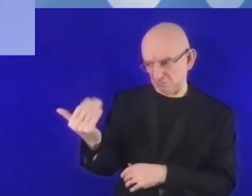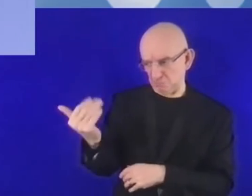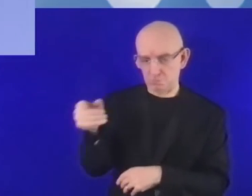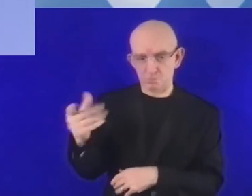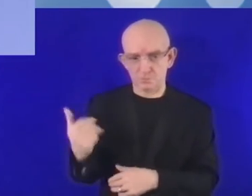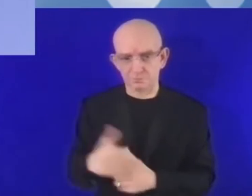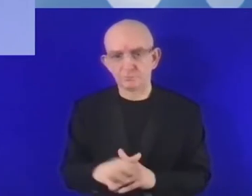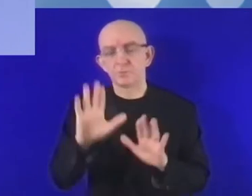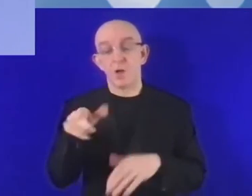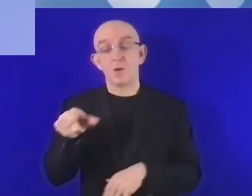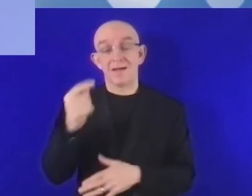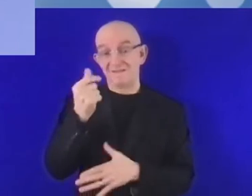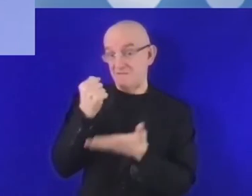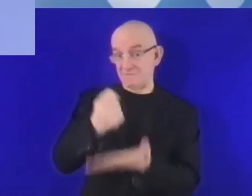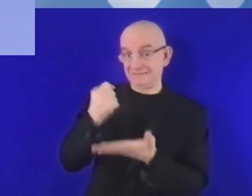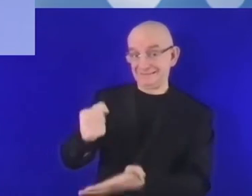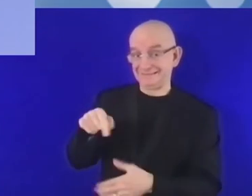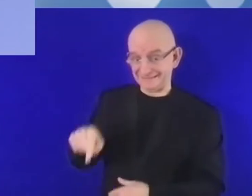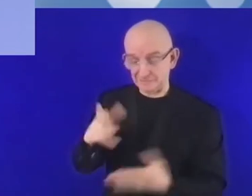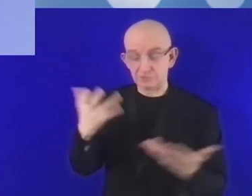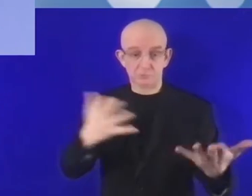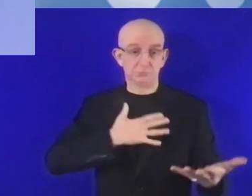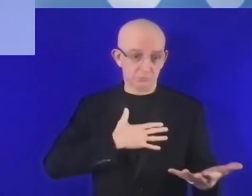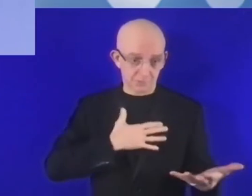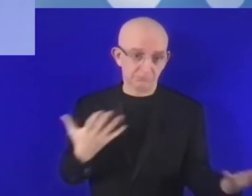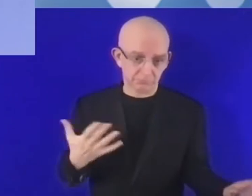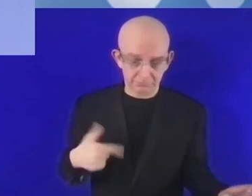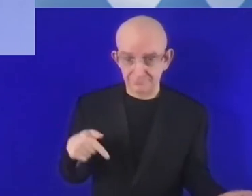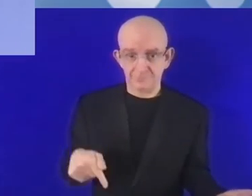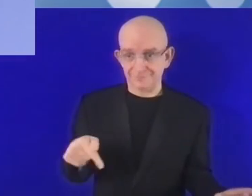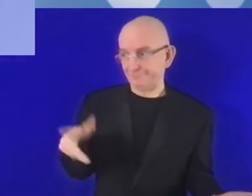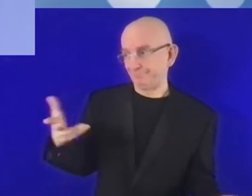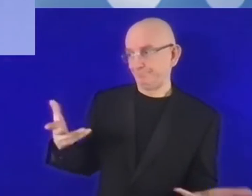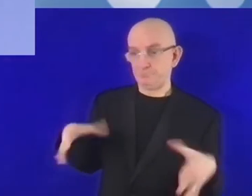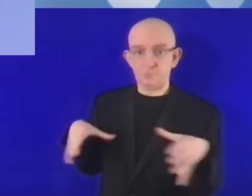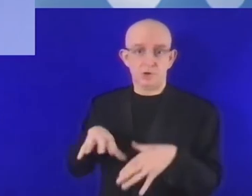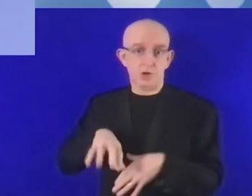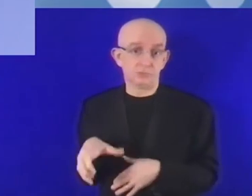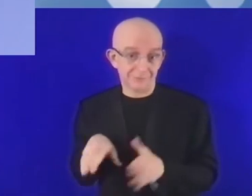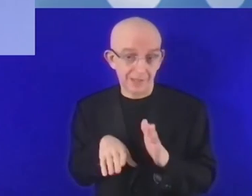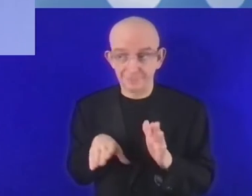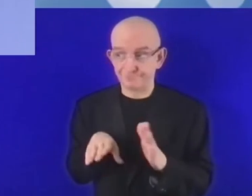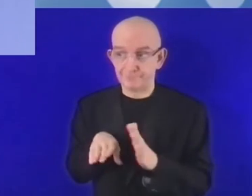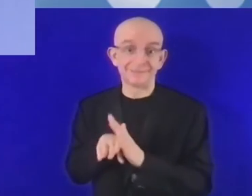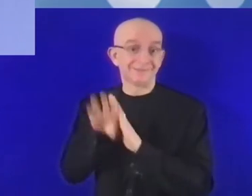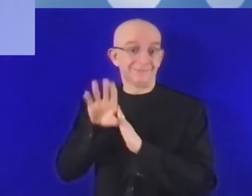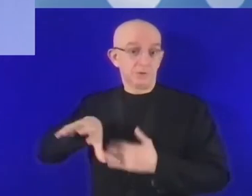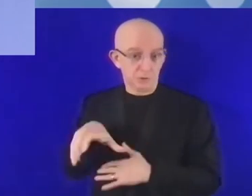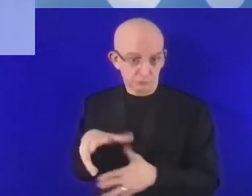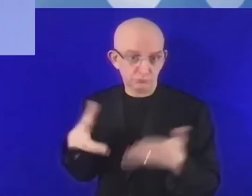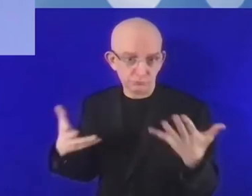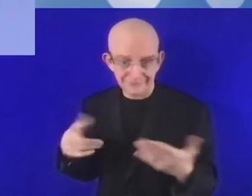country, this is a very interesting question. So my response is we would